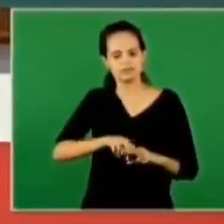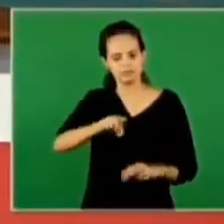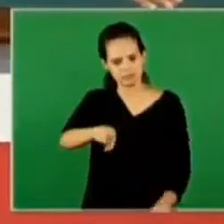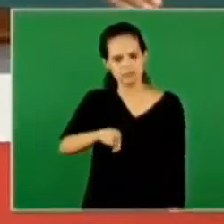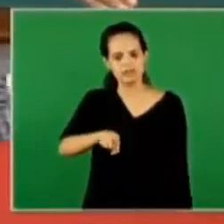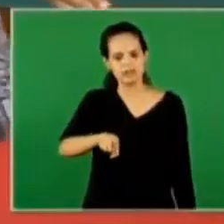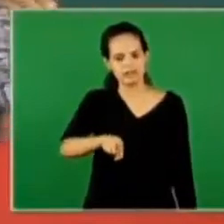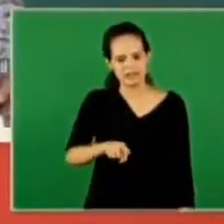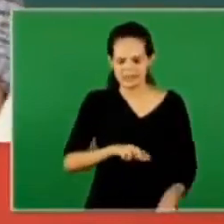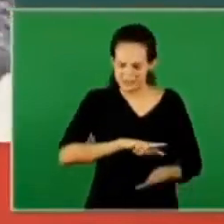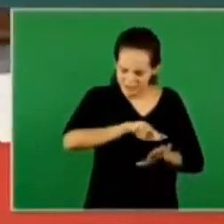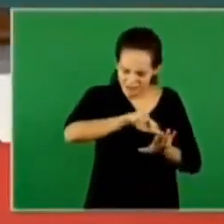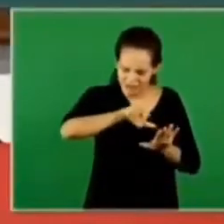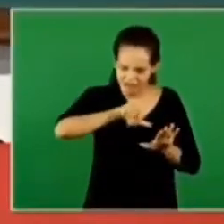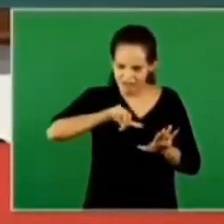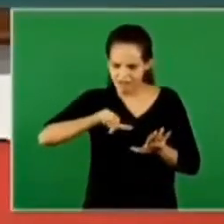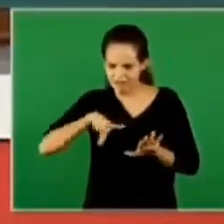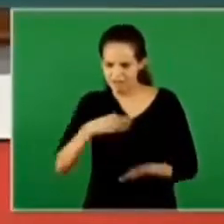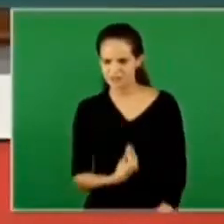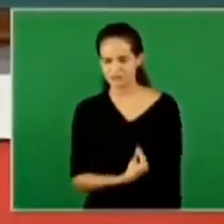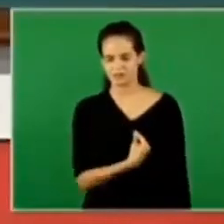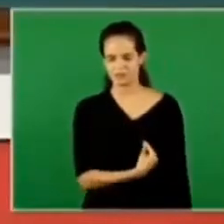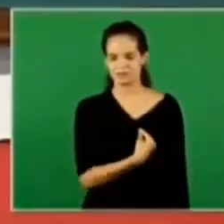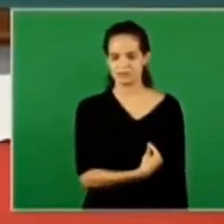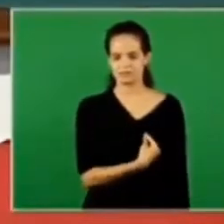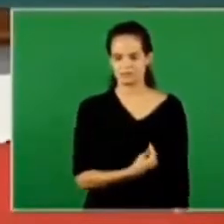and that's why many are in the presence of the lord